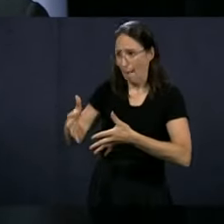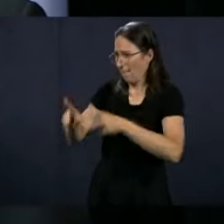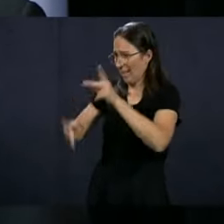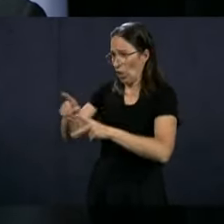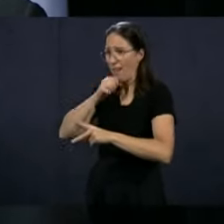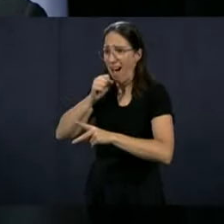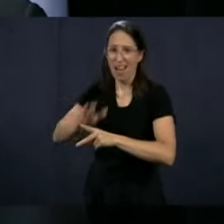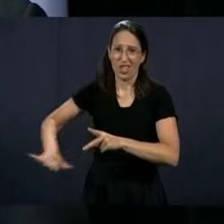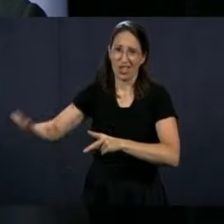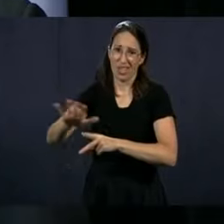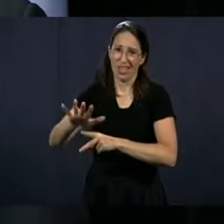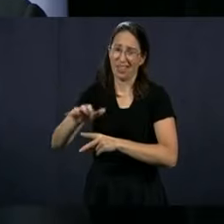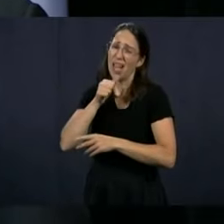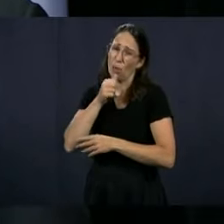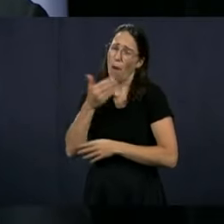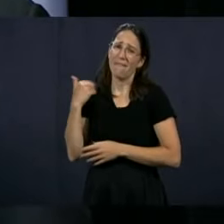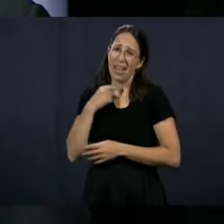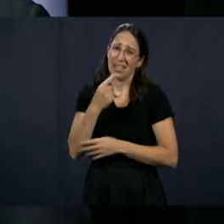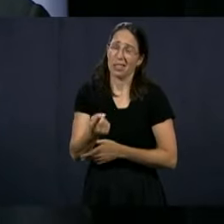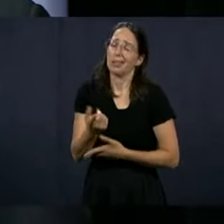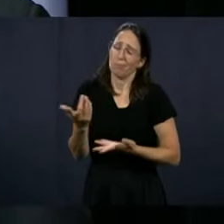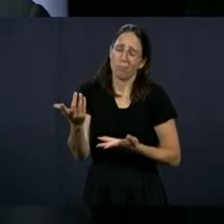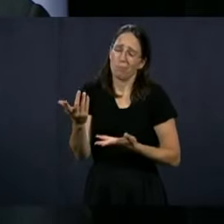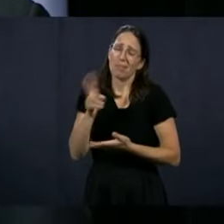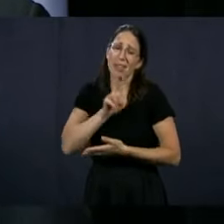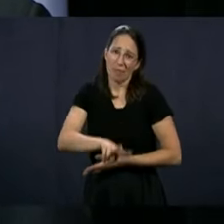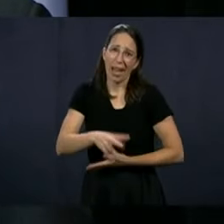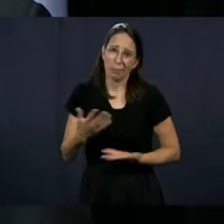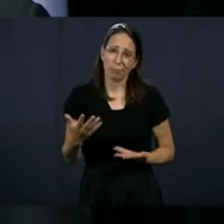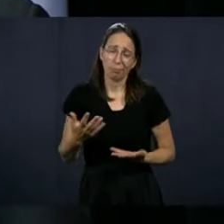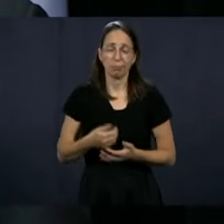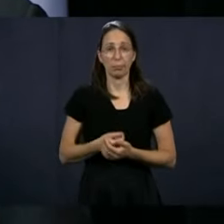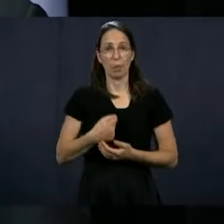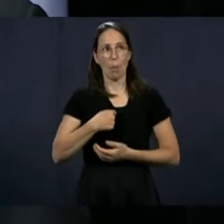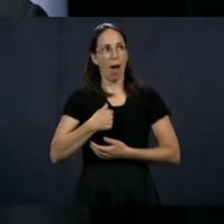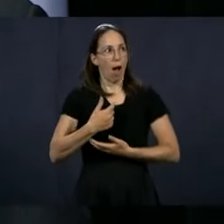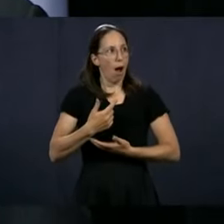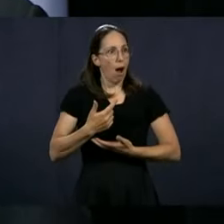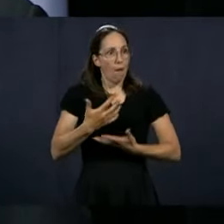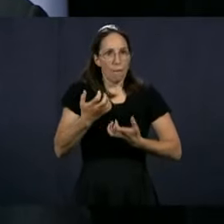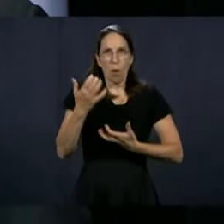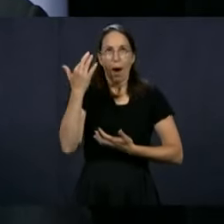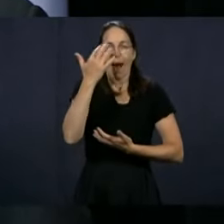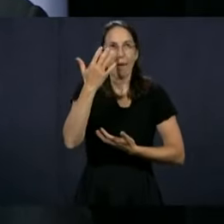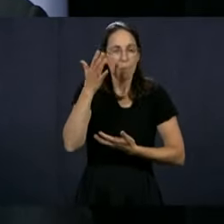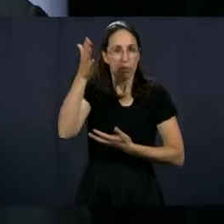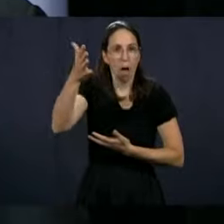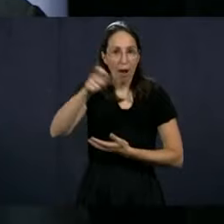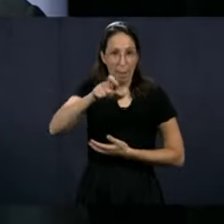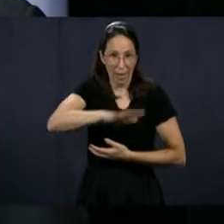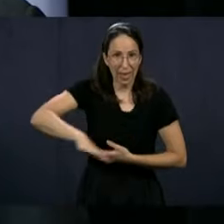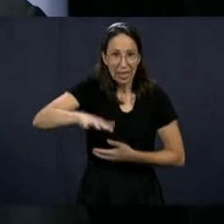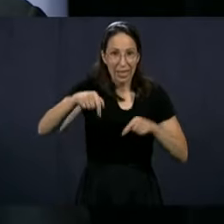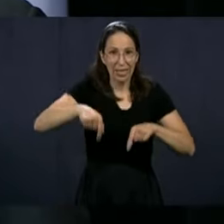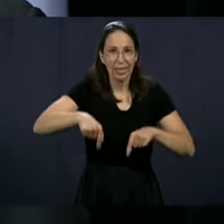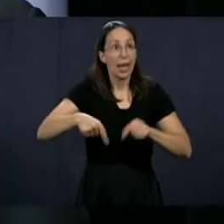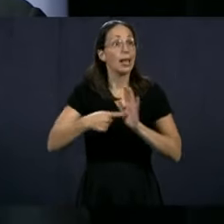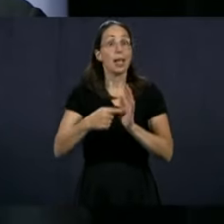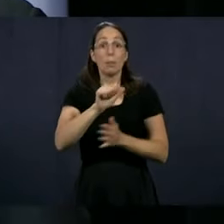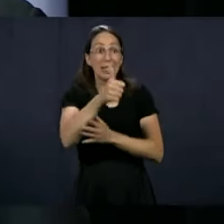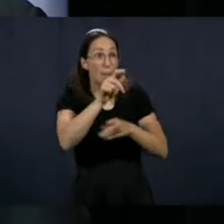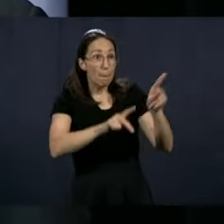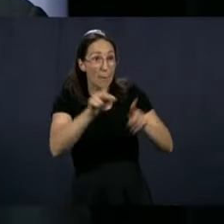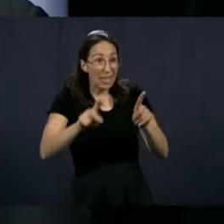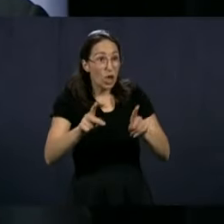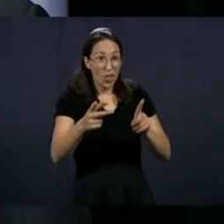That's very clear, and I said it earlier on, and I'm not denying it. But I dare dream that in Quebec we can, by